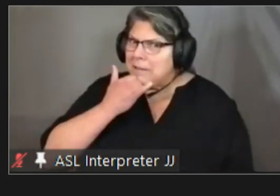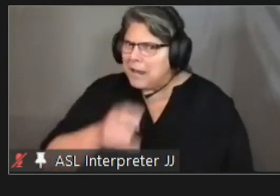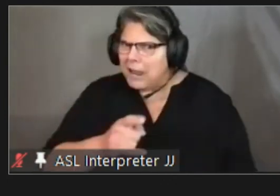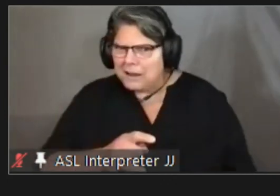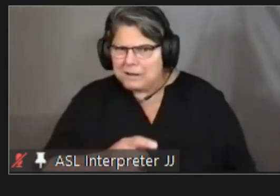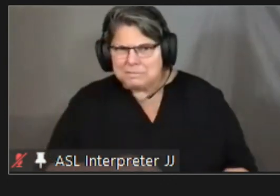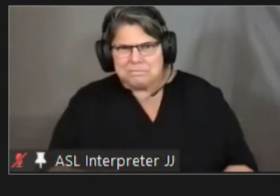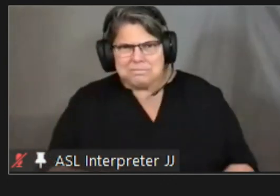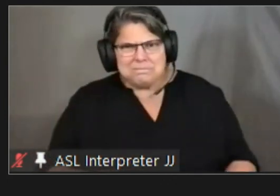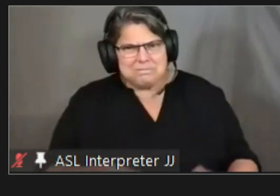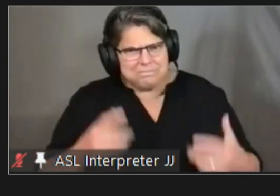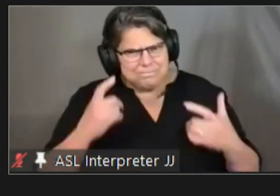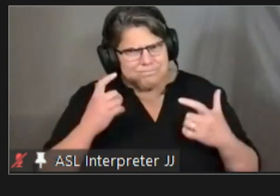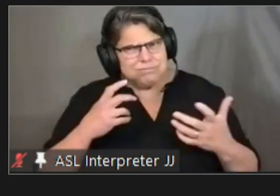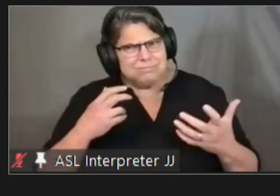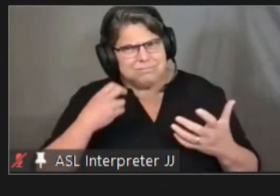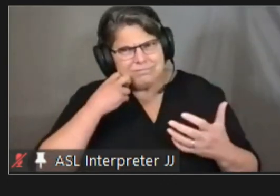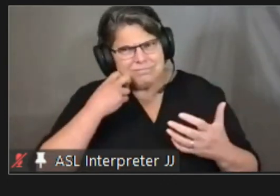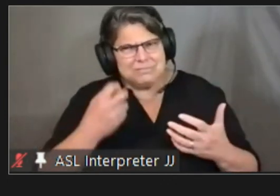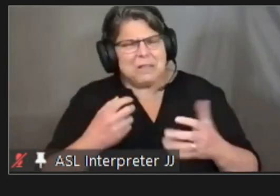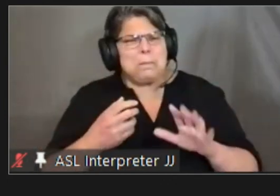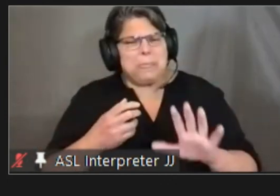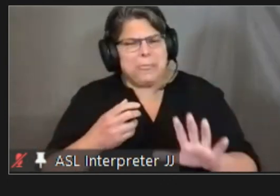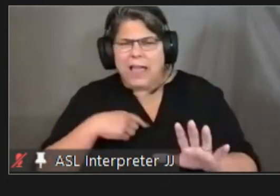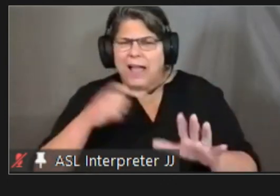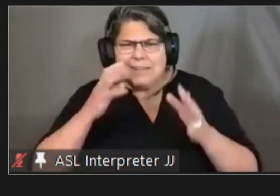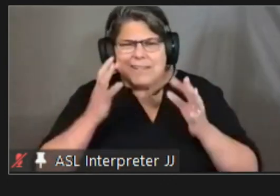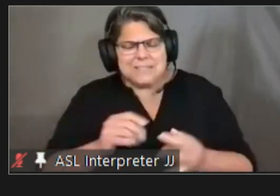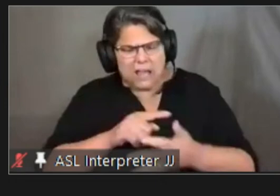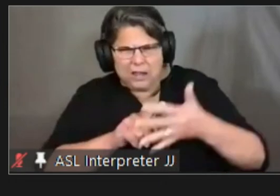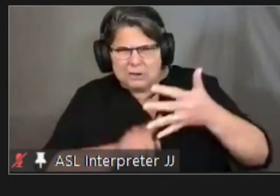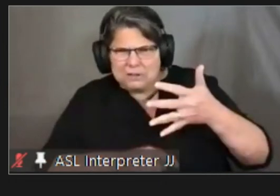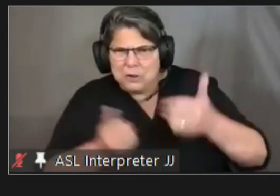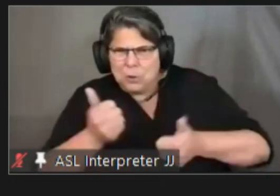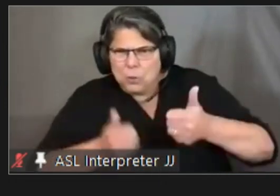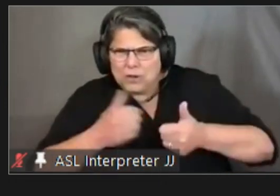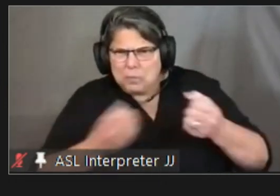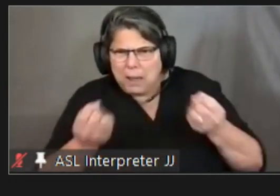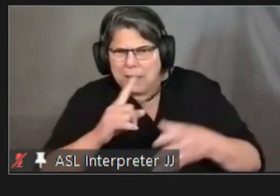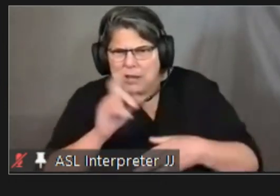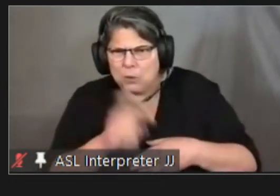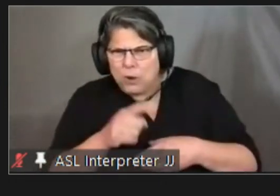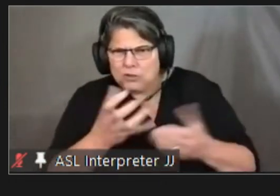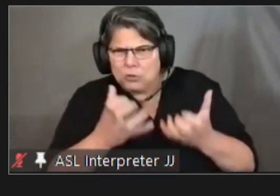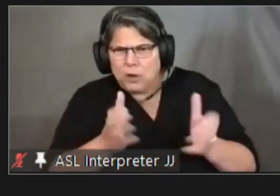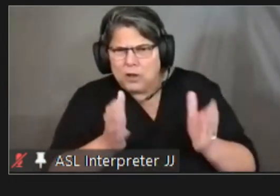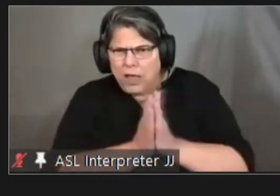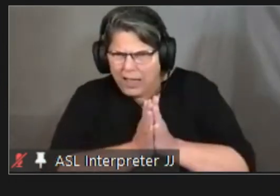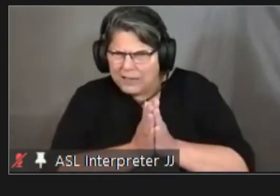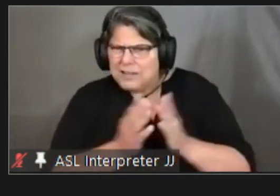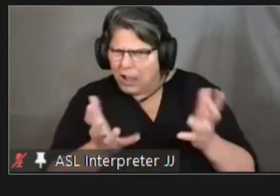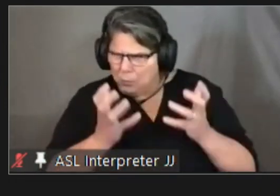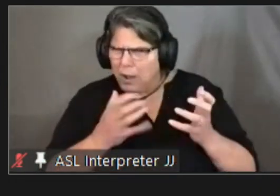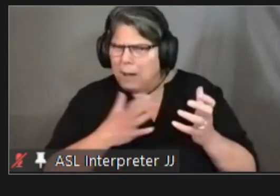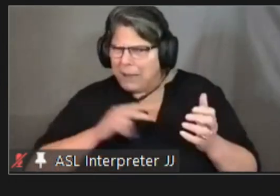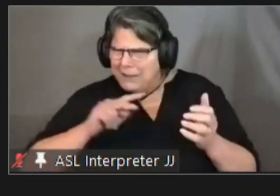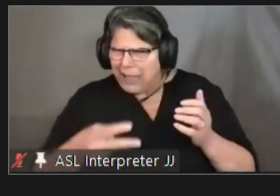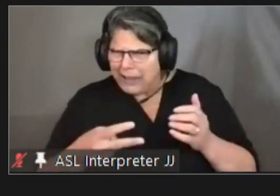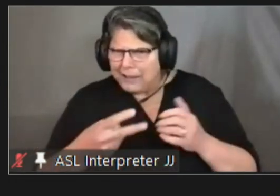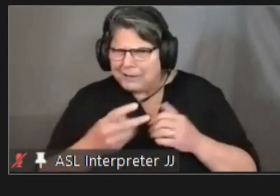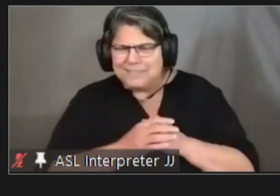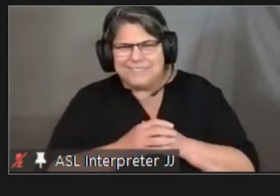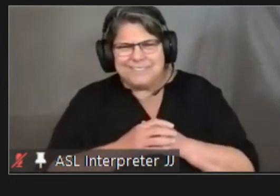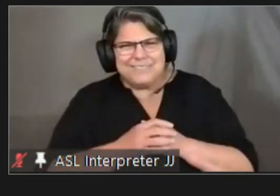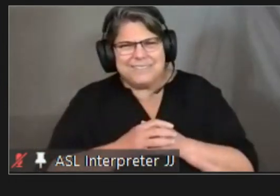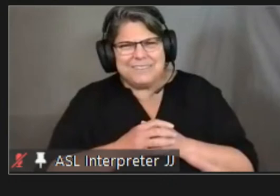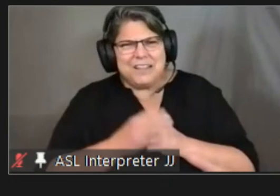i i had to decide which of my many questions to choose so i wanted to definitely do the second one um i wondered